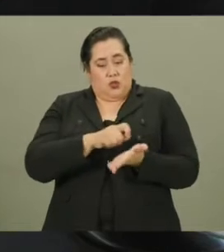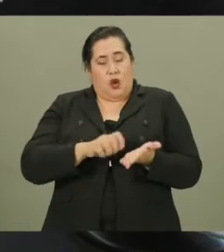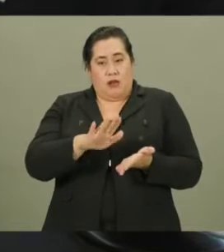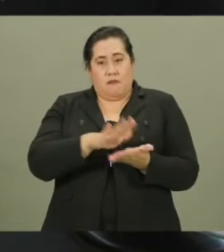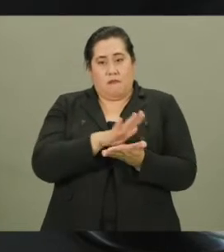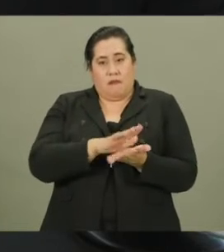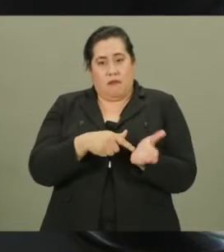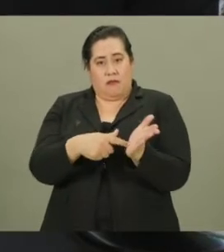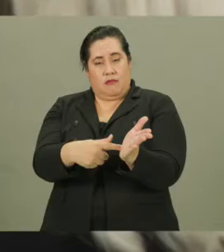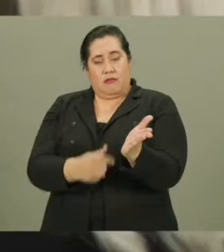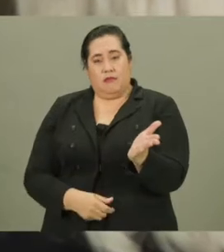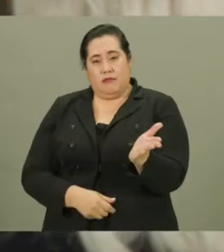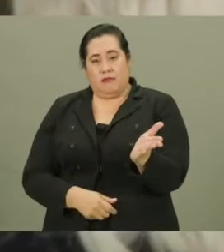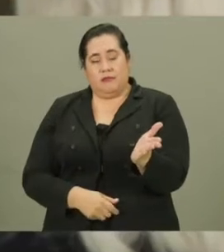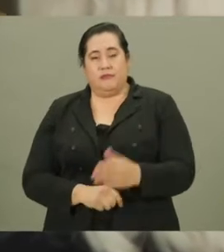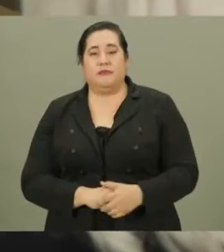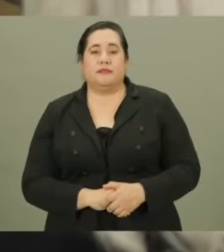please write on this pad of paper?